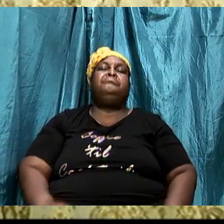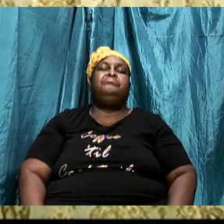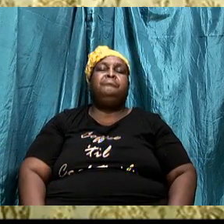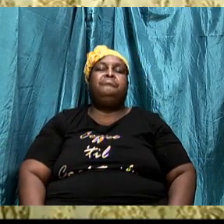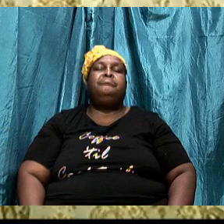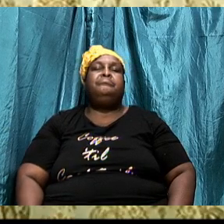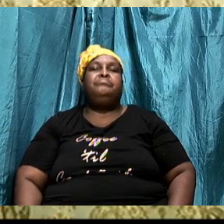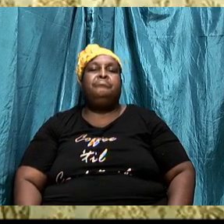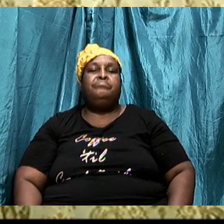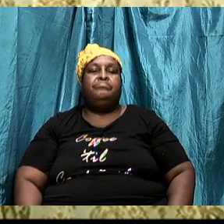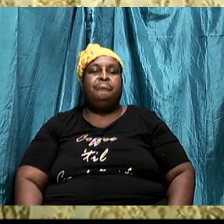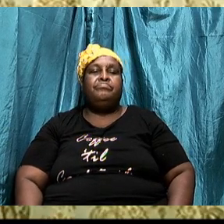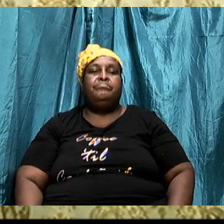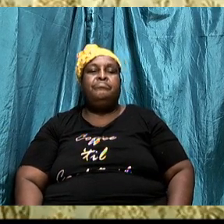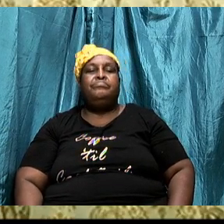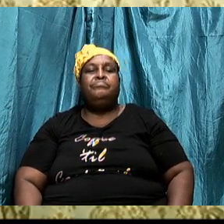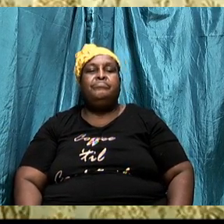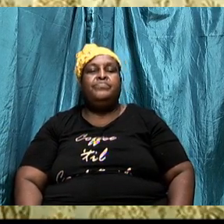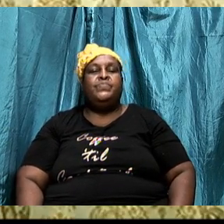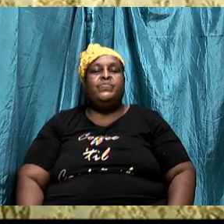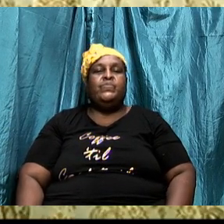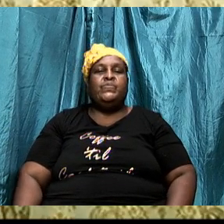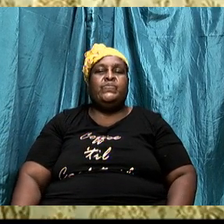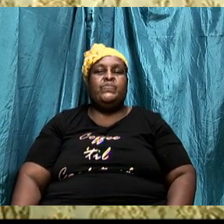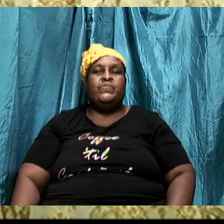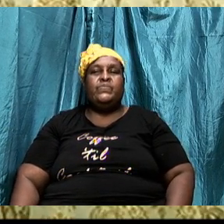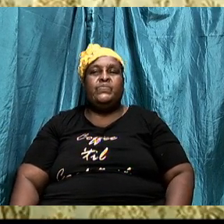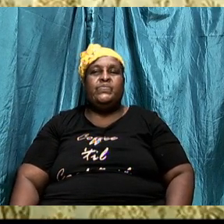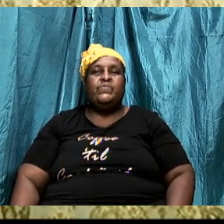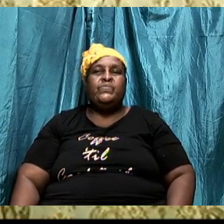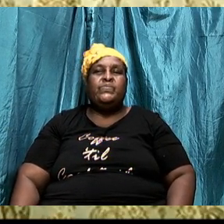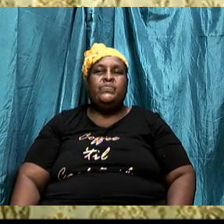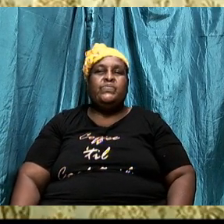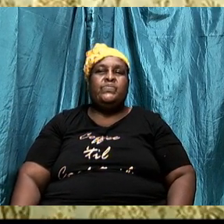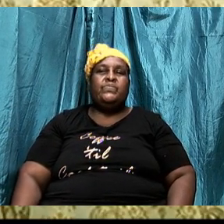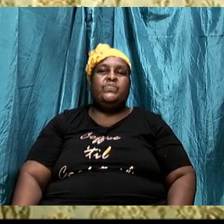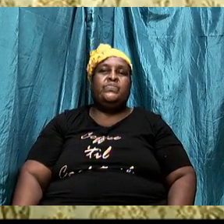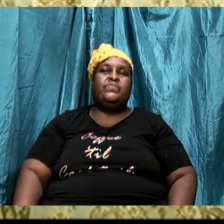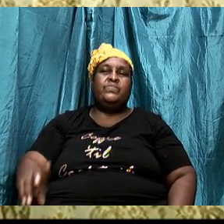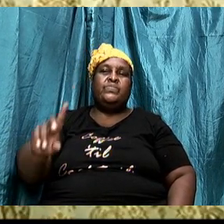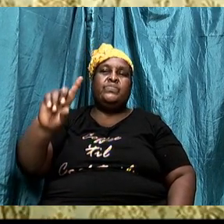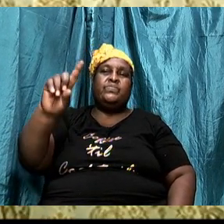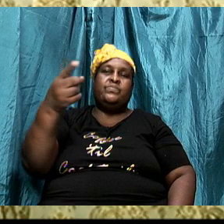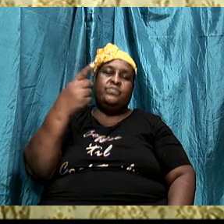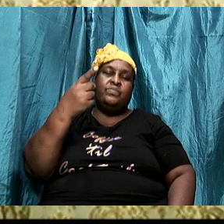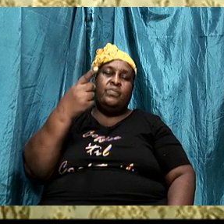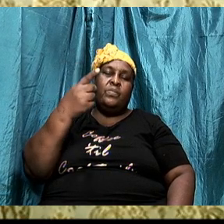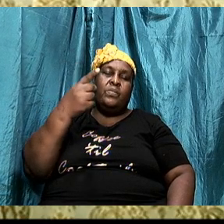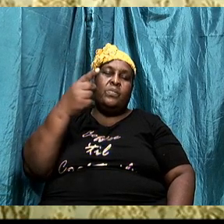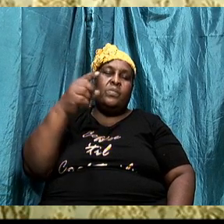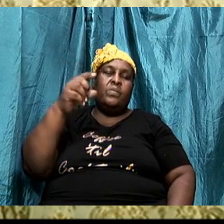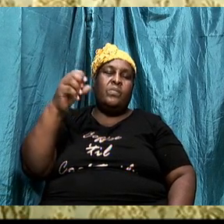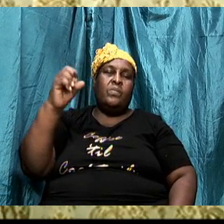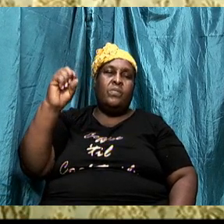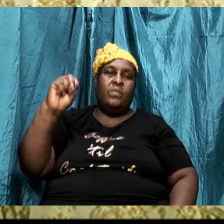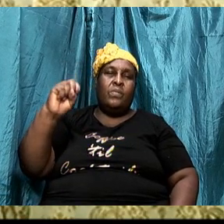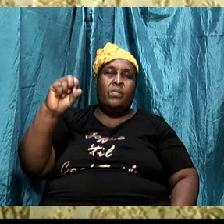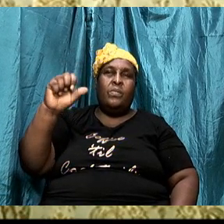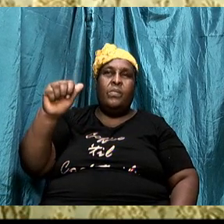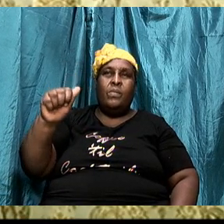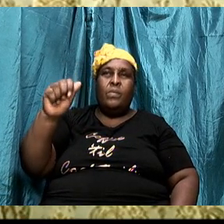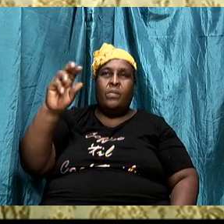the scripture from 1 Samuel, 1 Samuel 14,